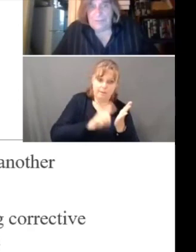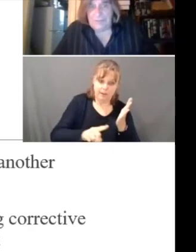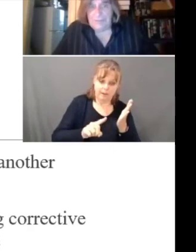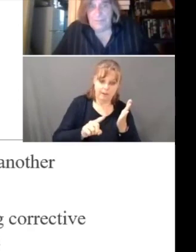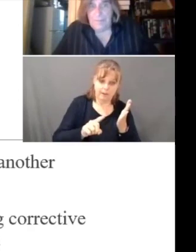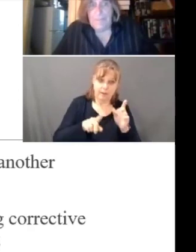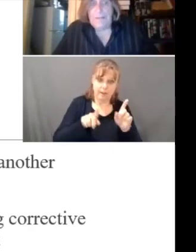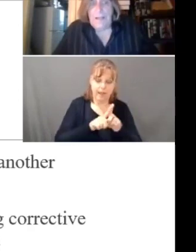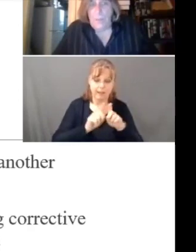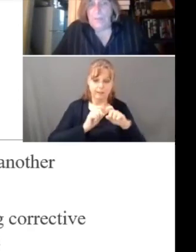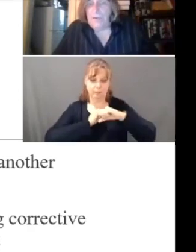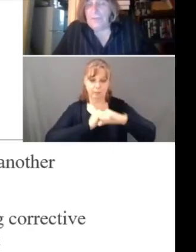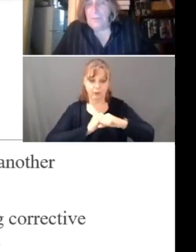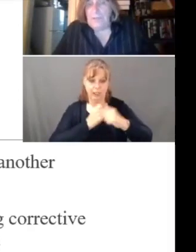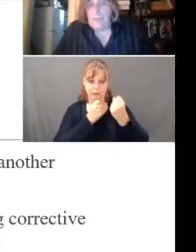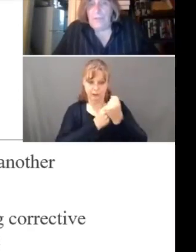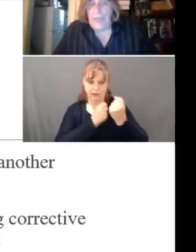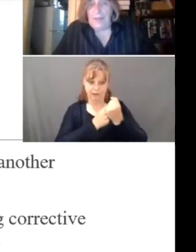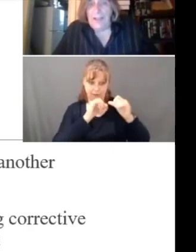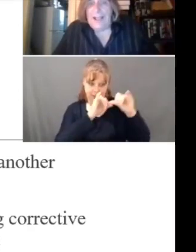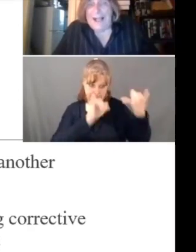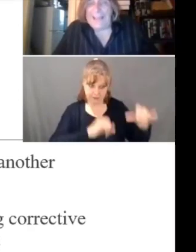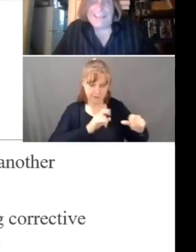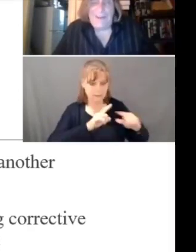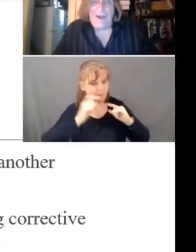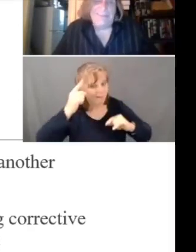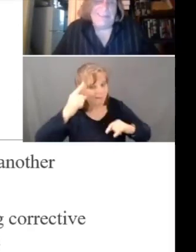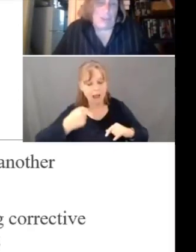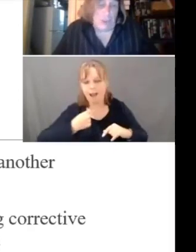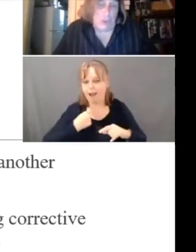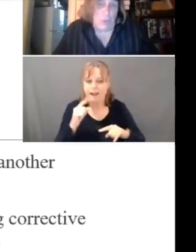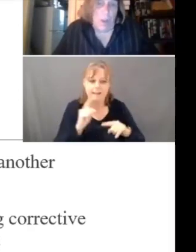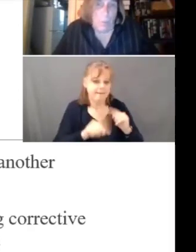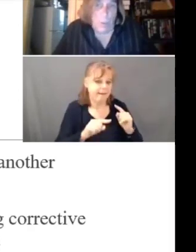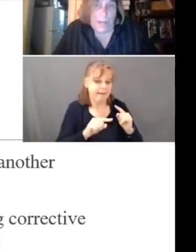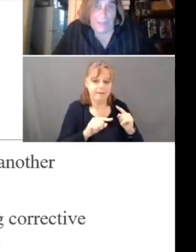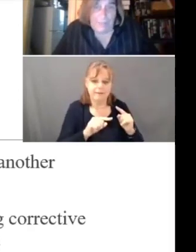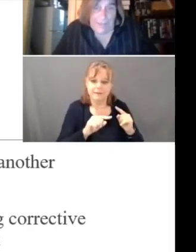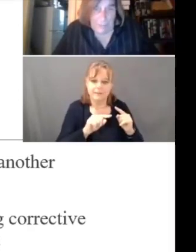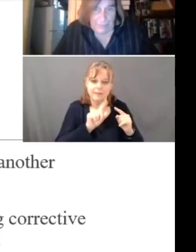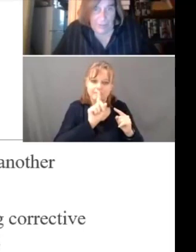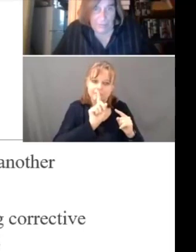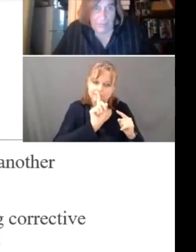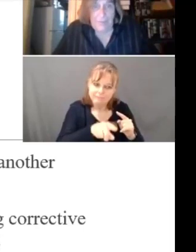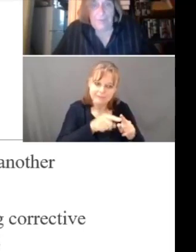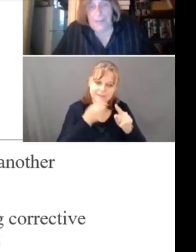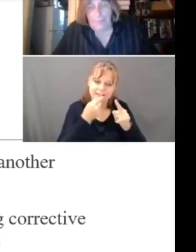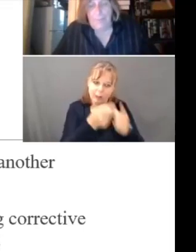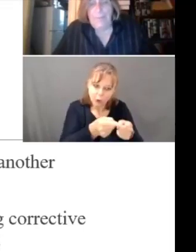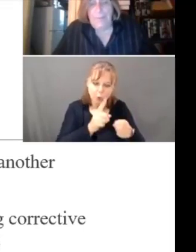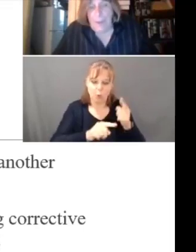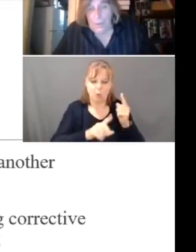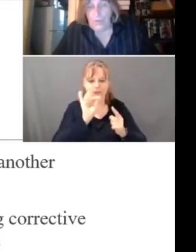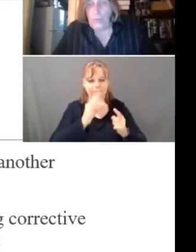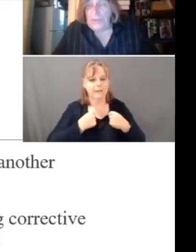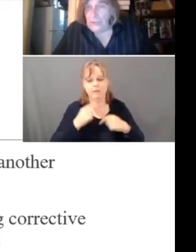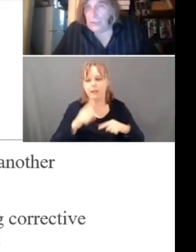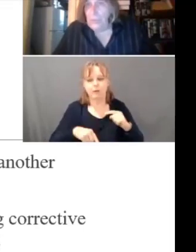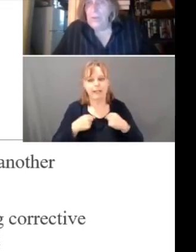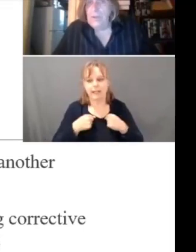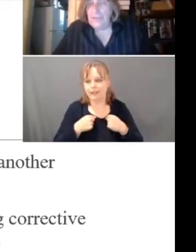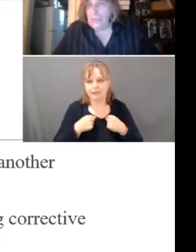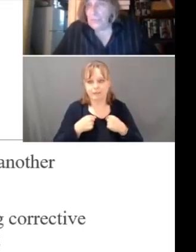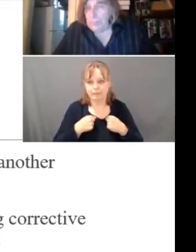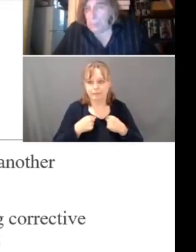advocacy system. However, if we do that, I cannot tell you what I found out. Now, however, we